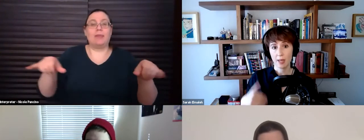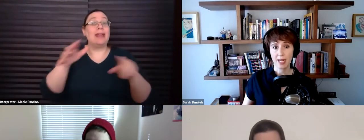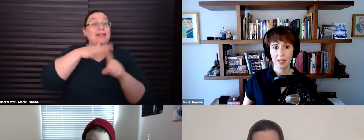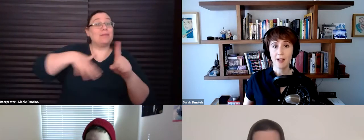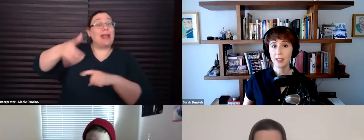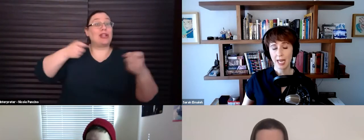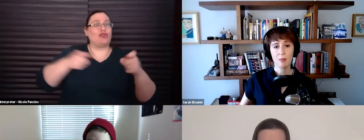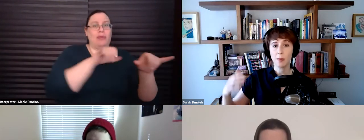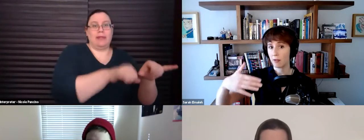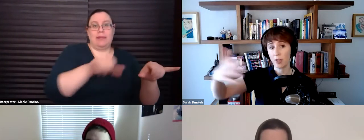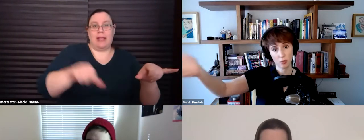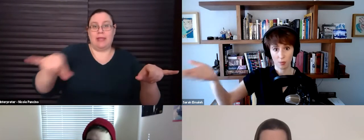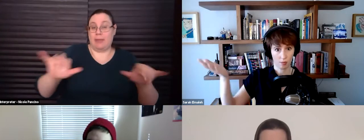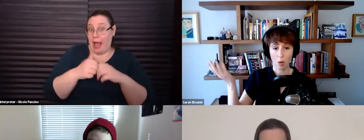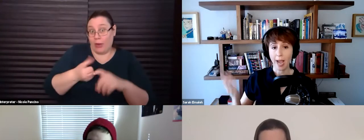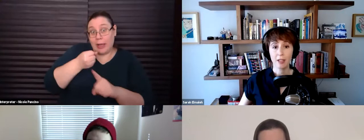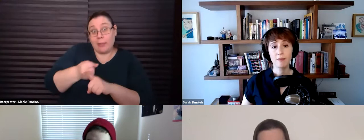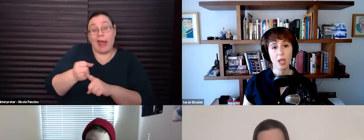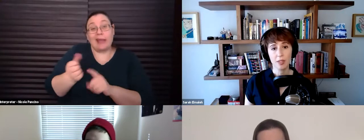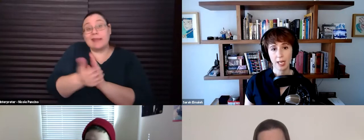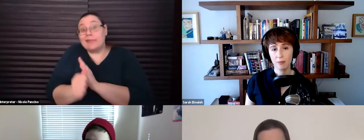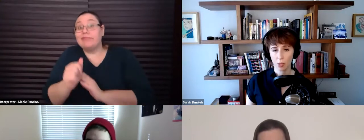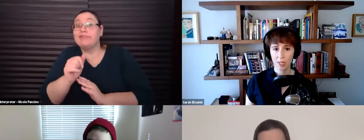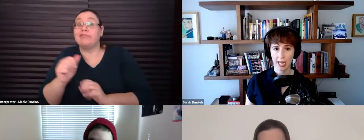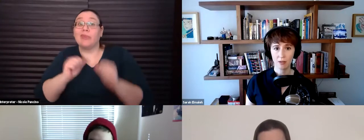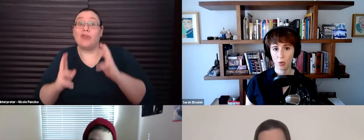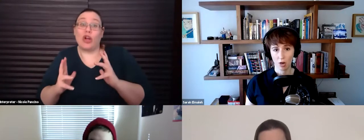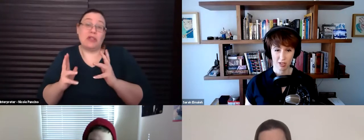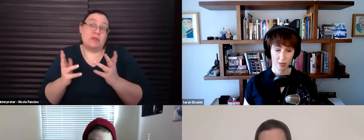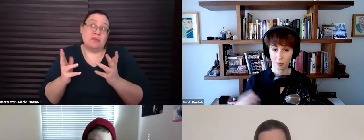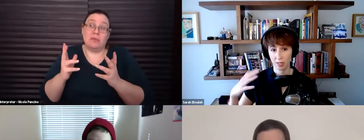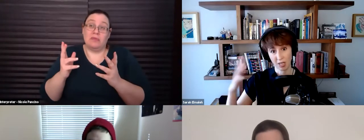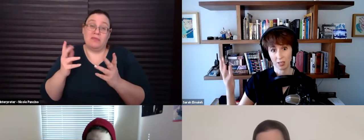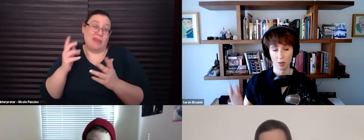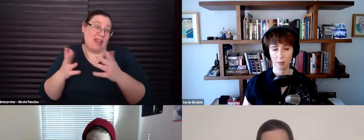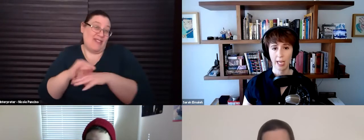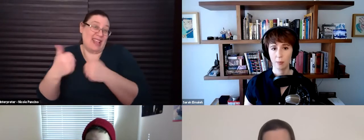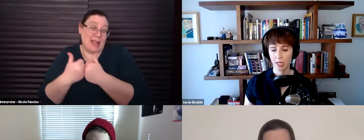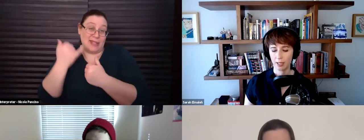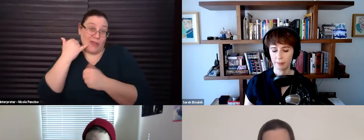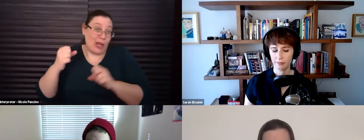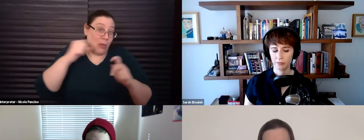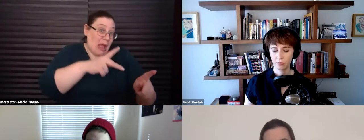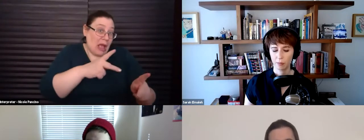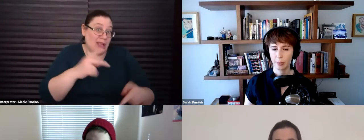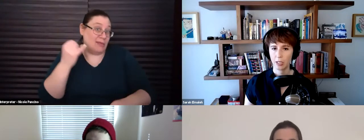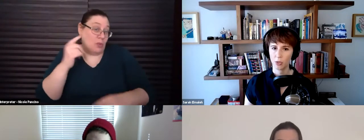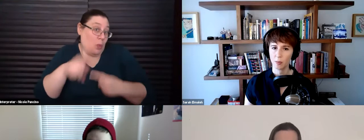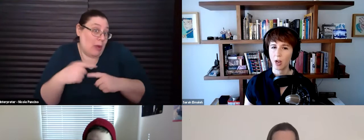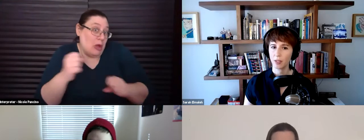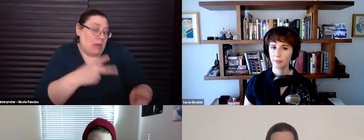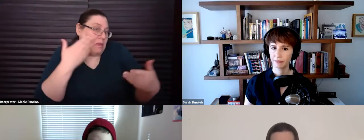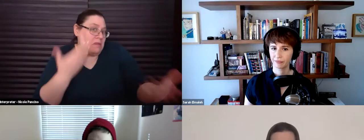far as how that impacts the talent games may eventually go back, I would say when we can, or are some, in some cases going back, but, um, I